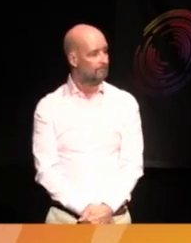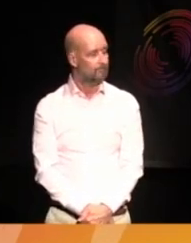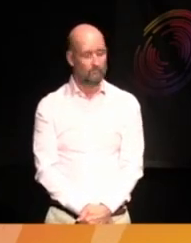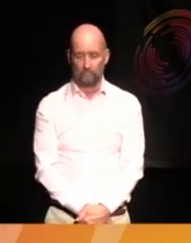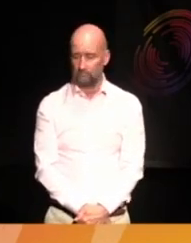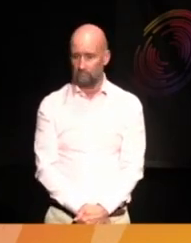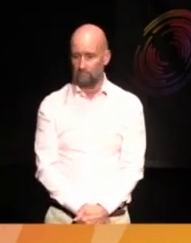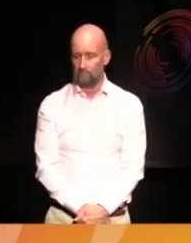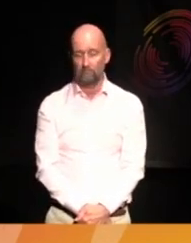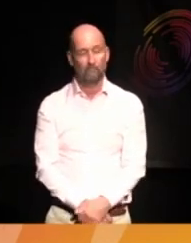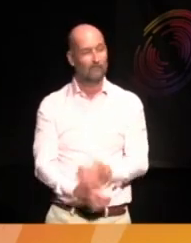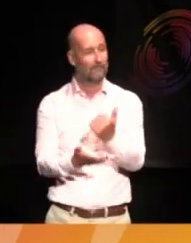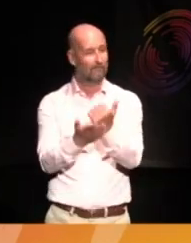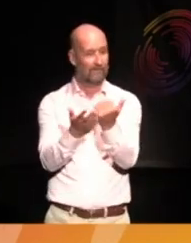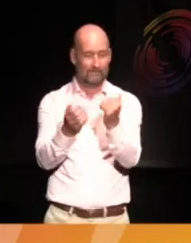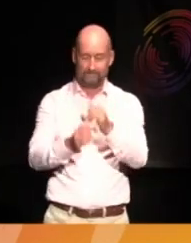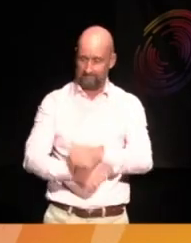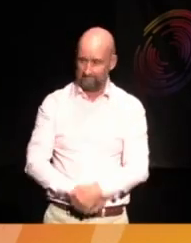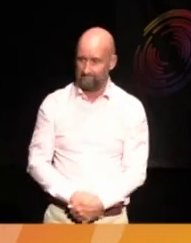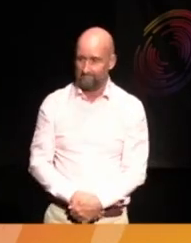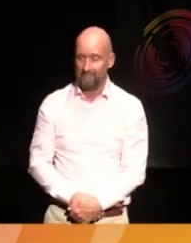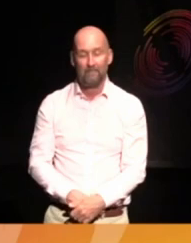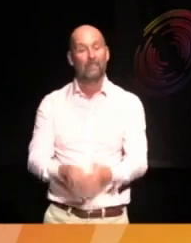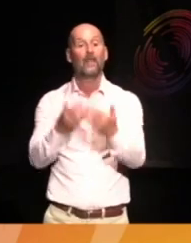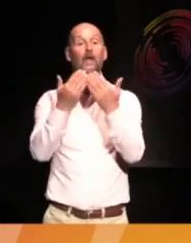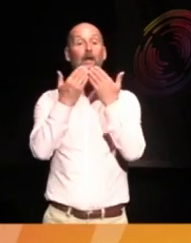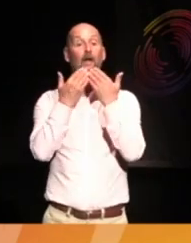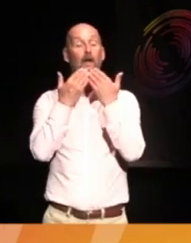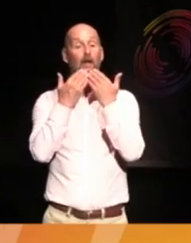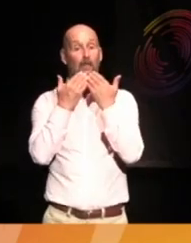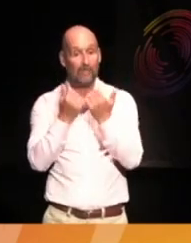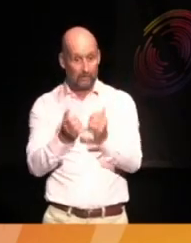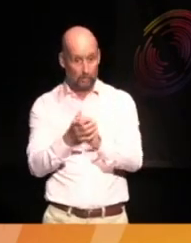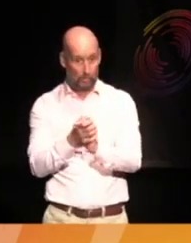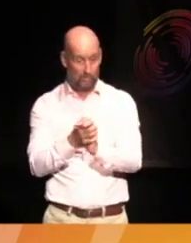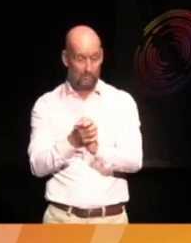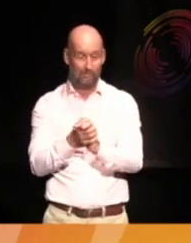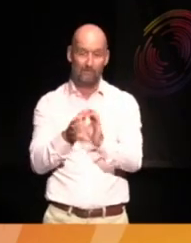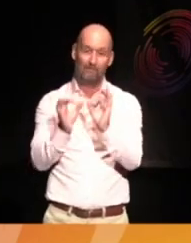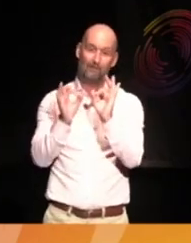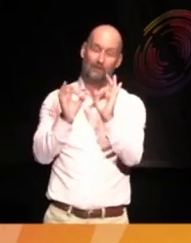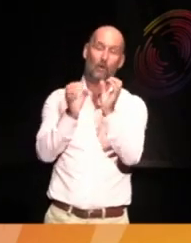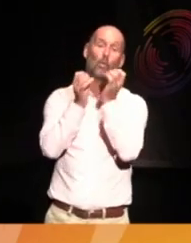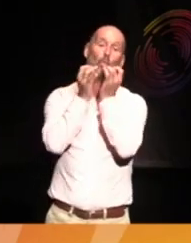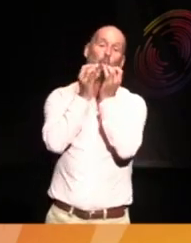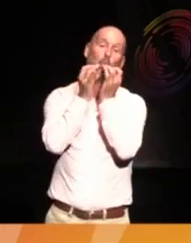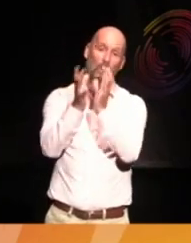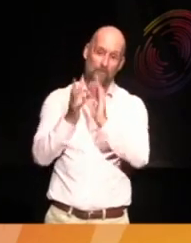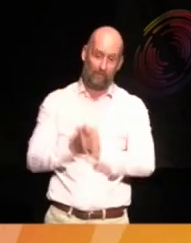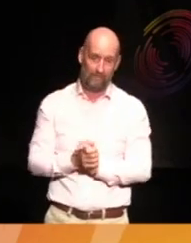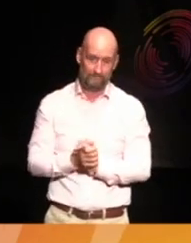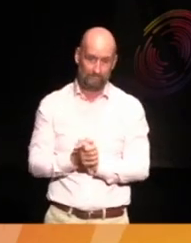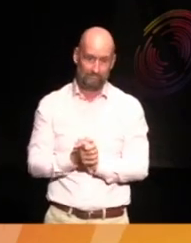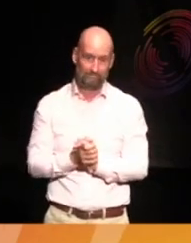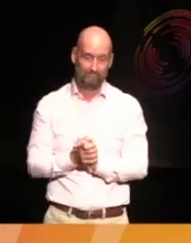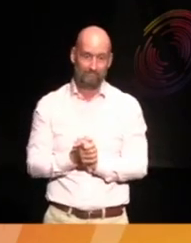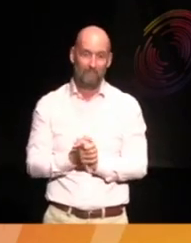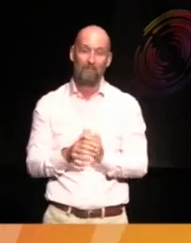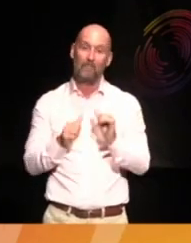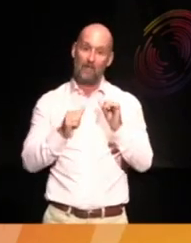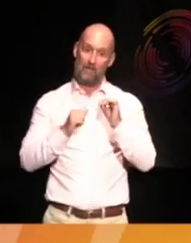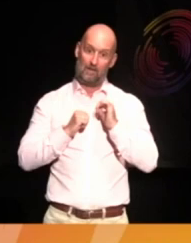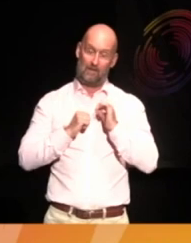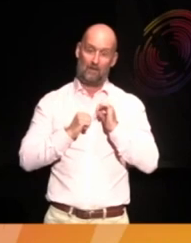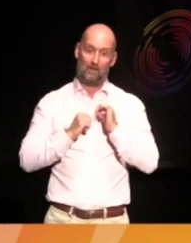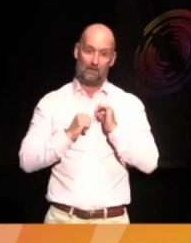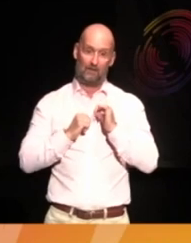Fantastic. Thank you. That was absolutely wonderful. So I'm going to